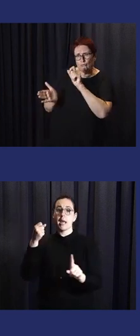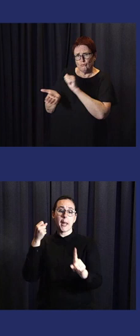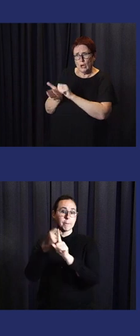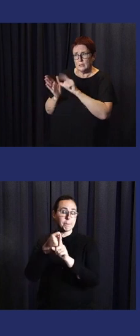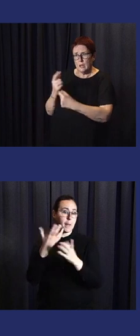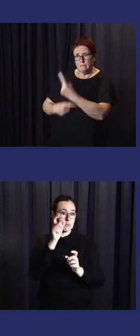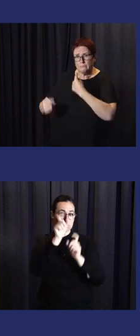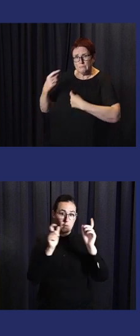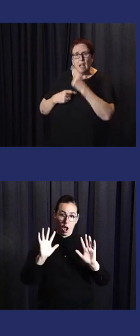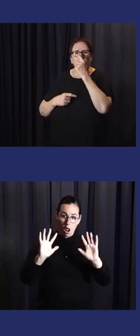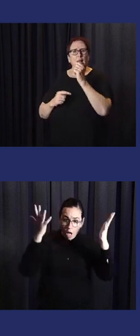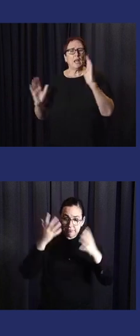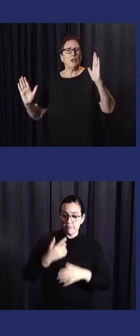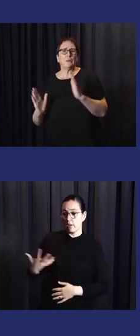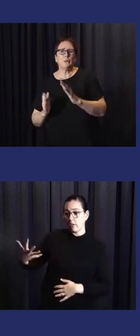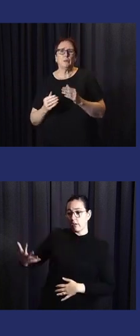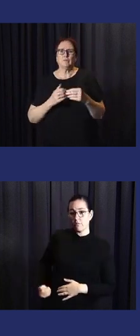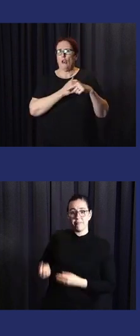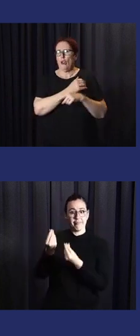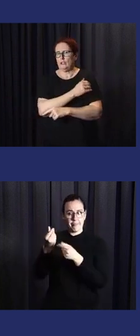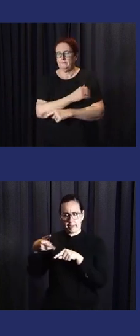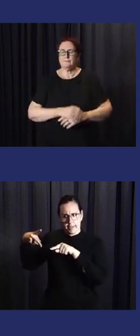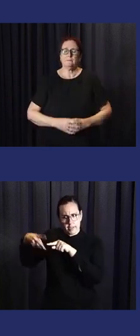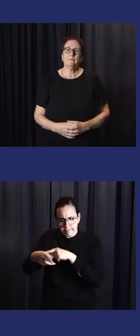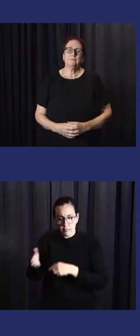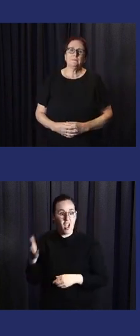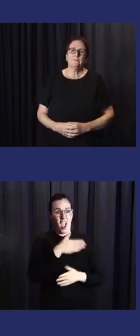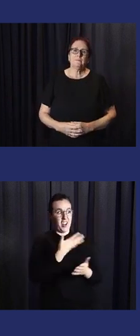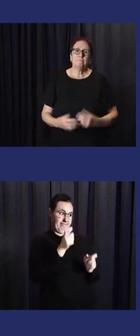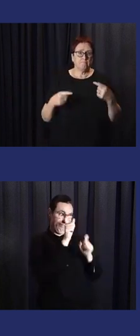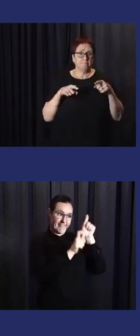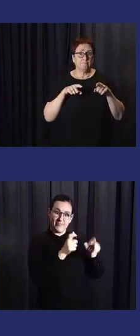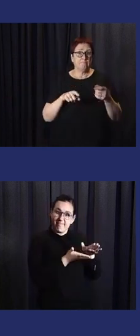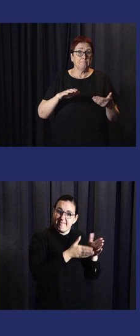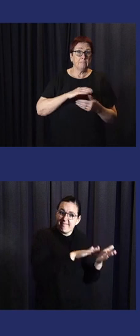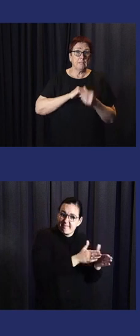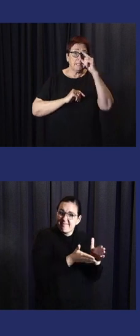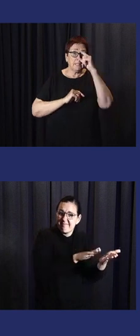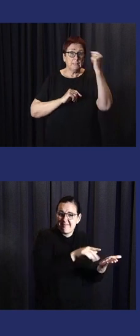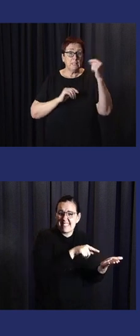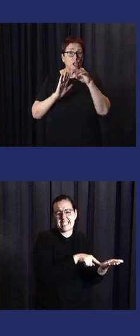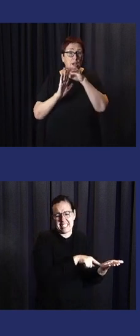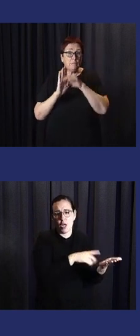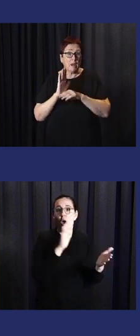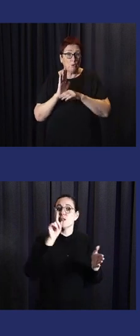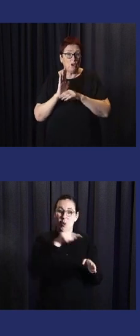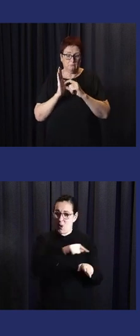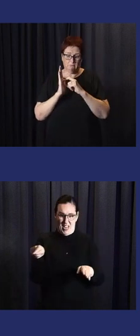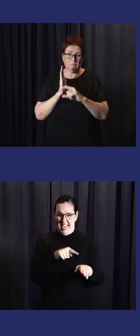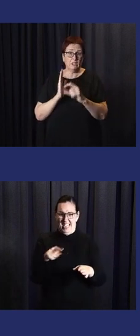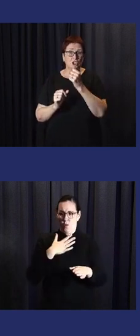communities and households have access to robust and timely information, they can take action to prevent or reduce those losses.